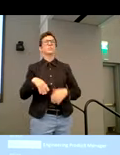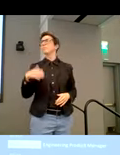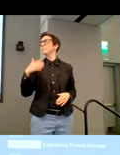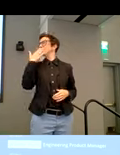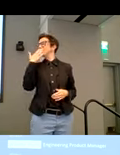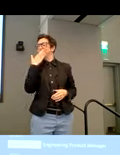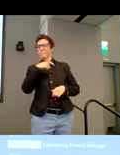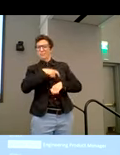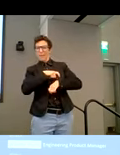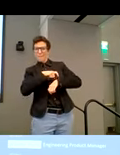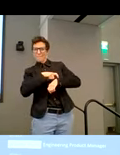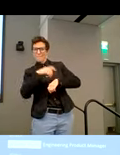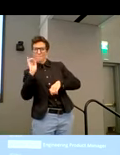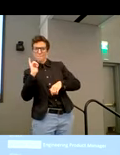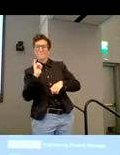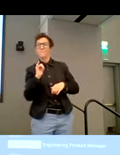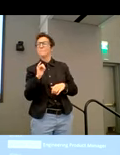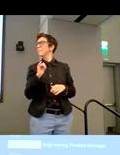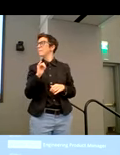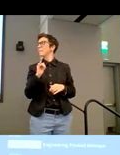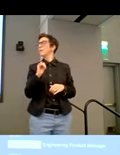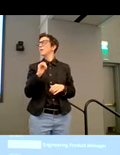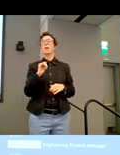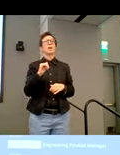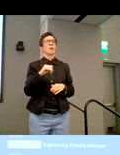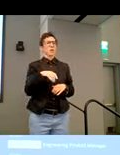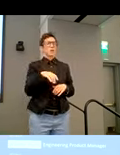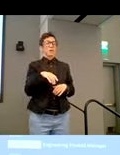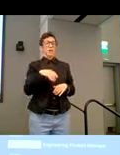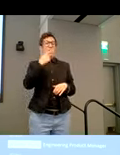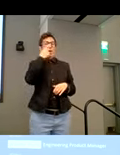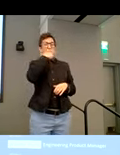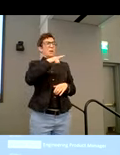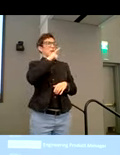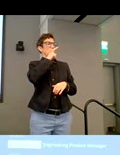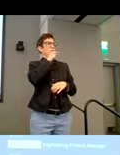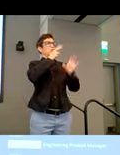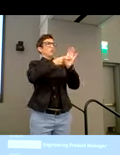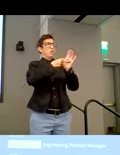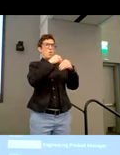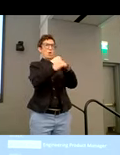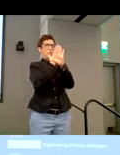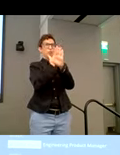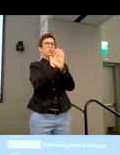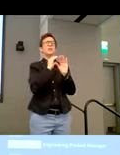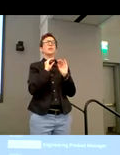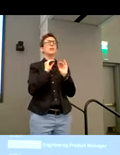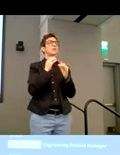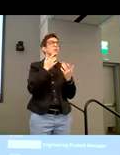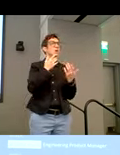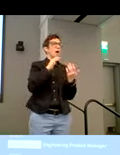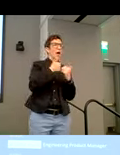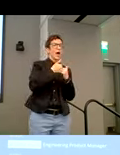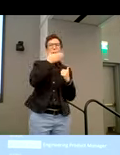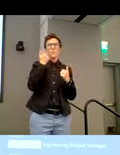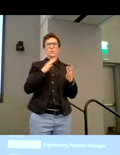of time, if folks virtually could just put the best way to contact, to provide feedback, if that's a possibility,